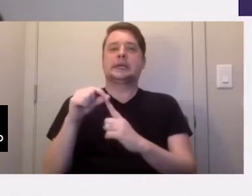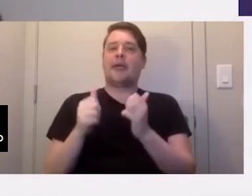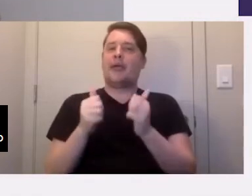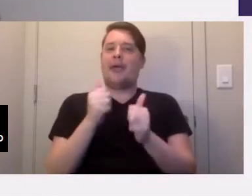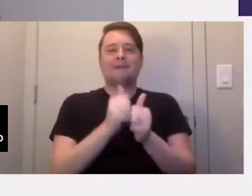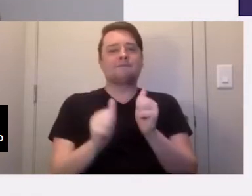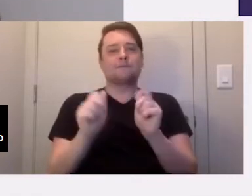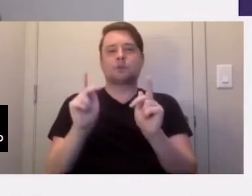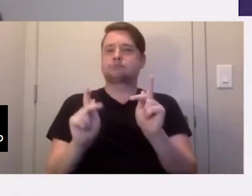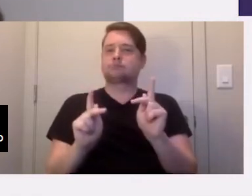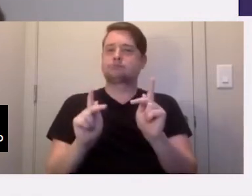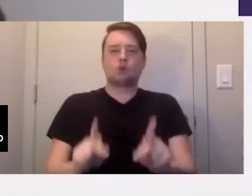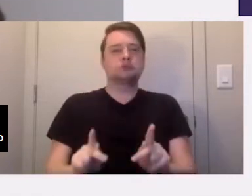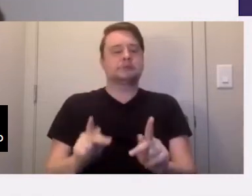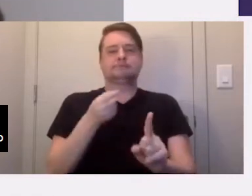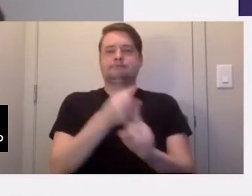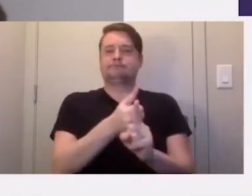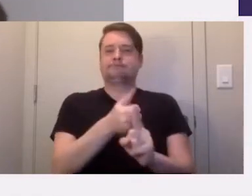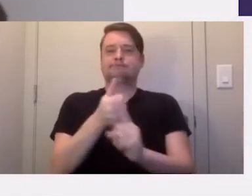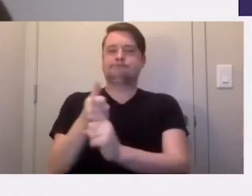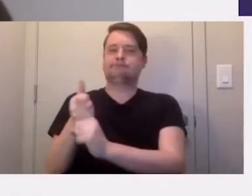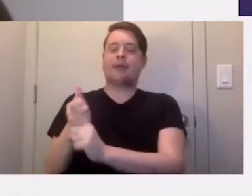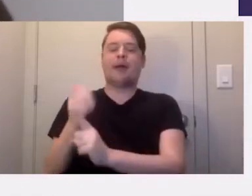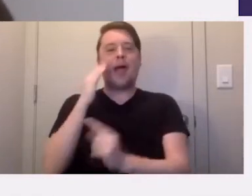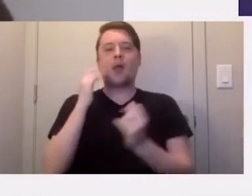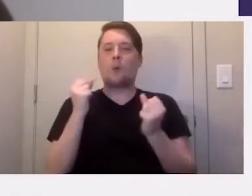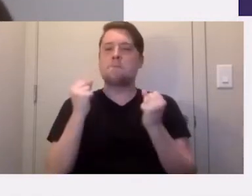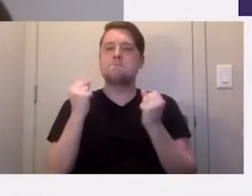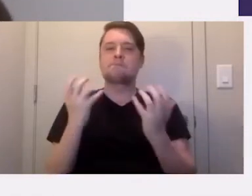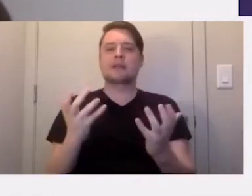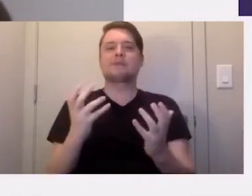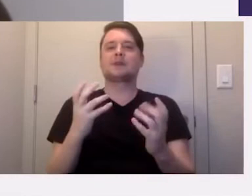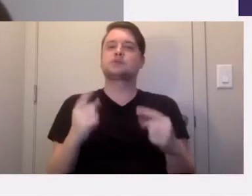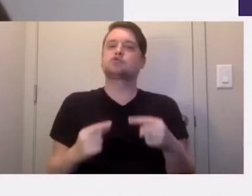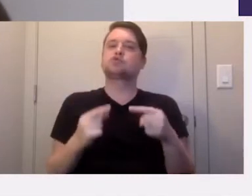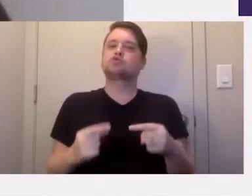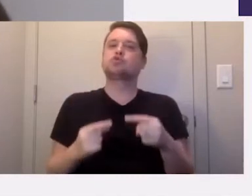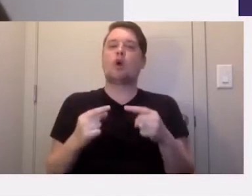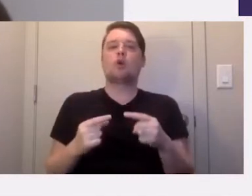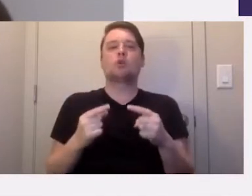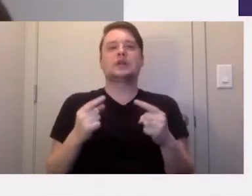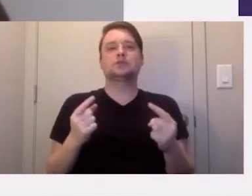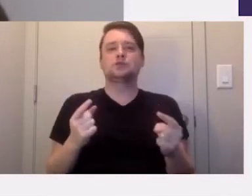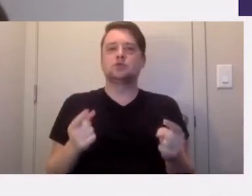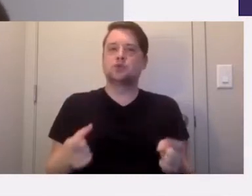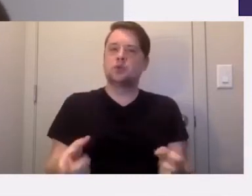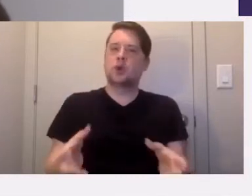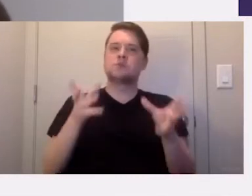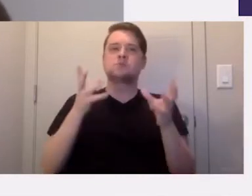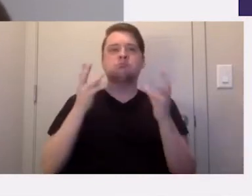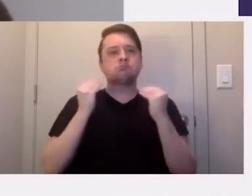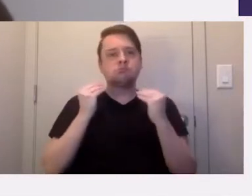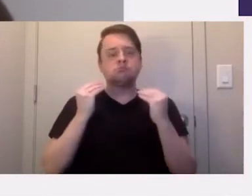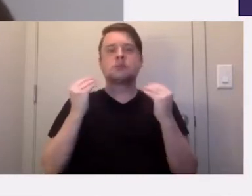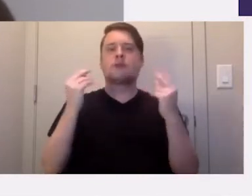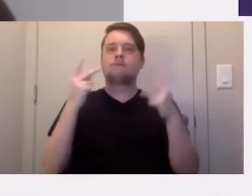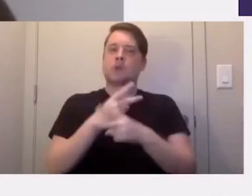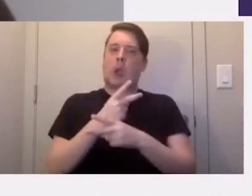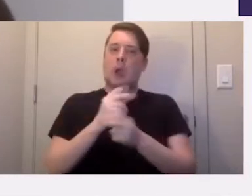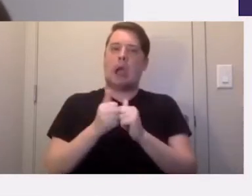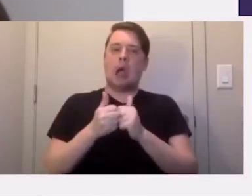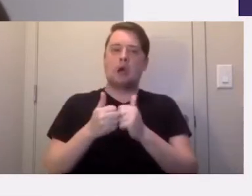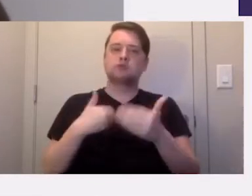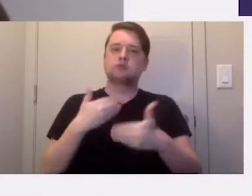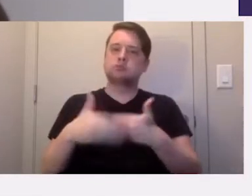one of us is impacted. I know that so many of us are struggling to take it all in and figure out how to move forward